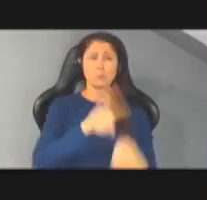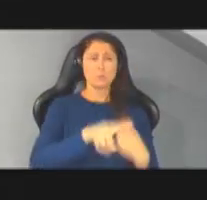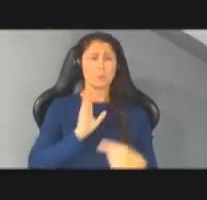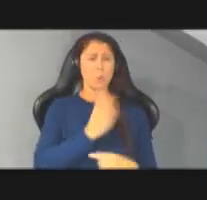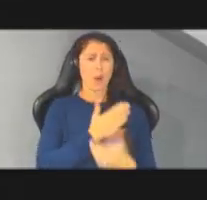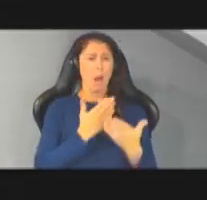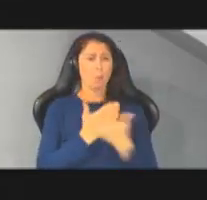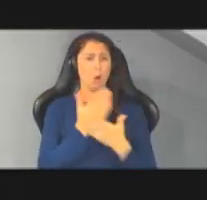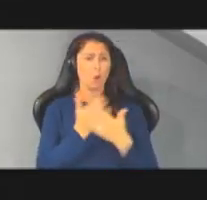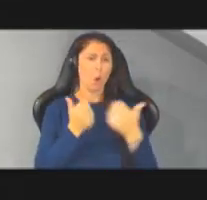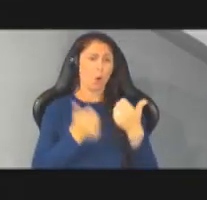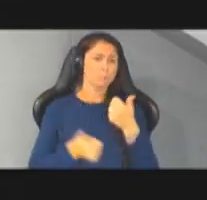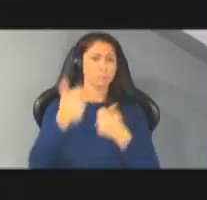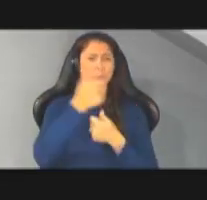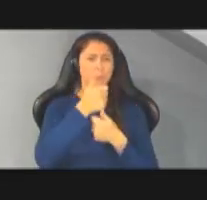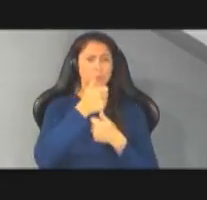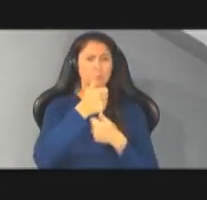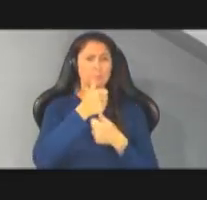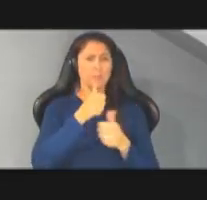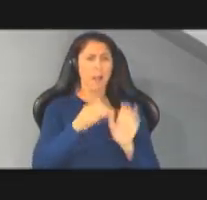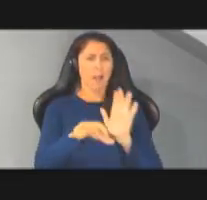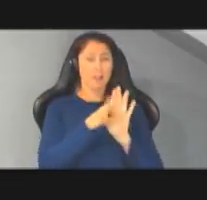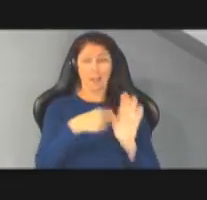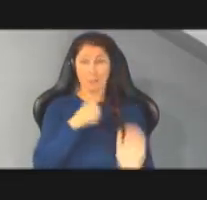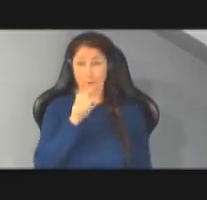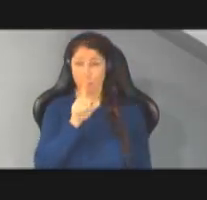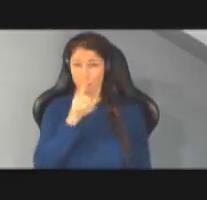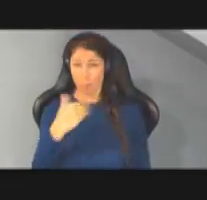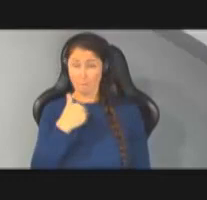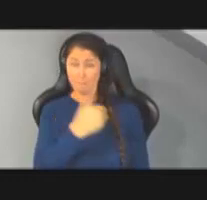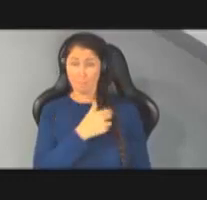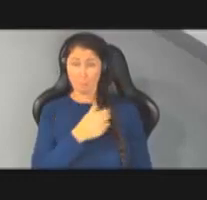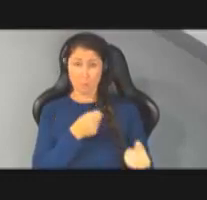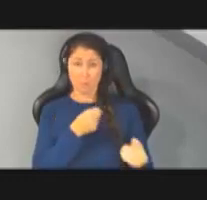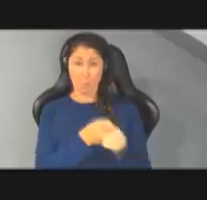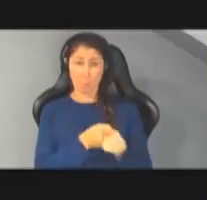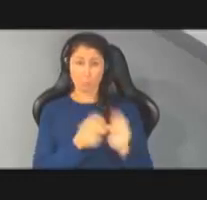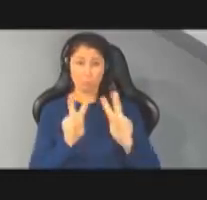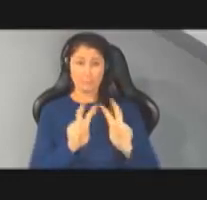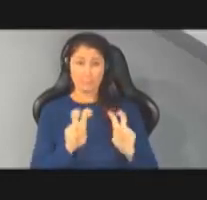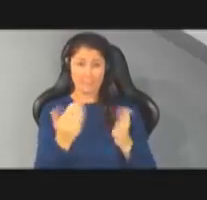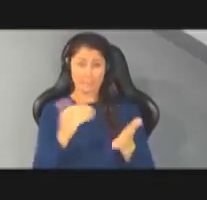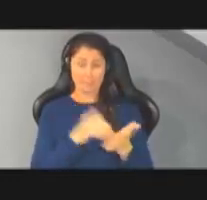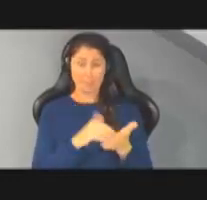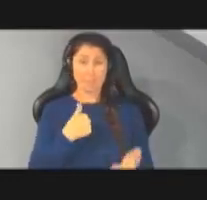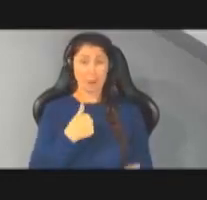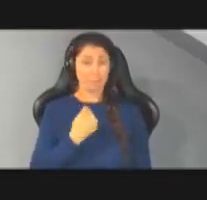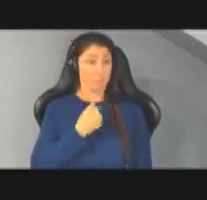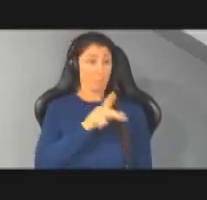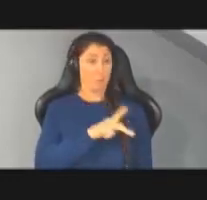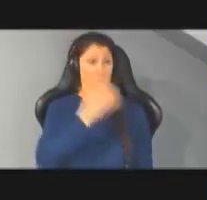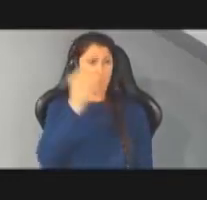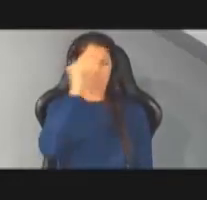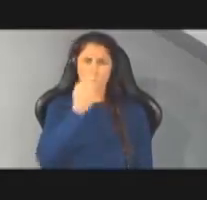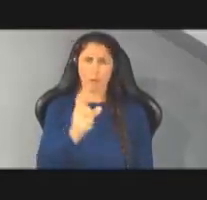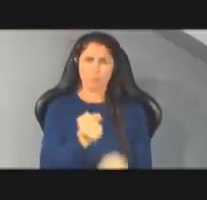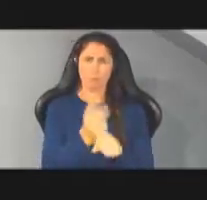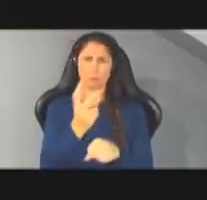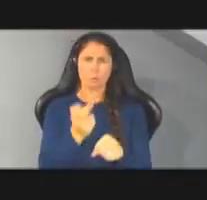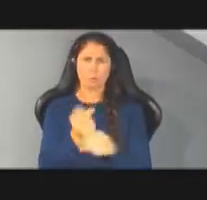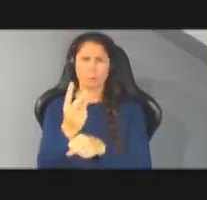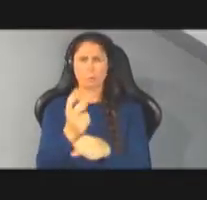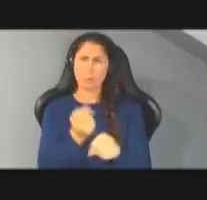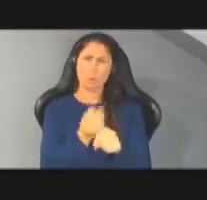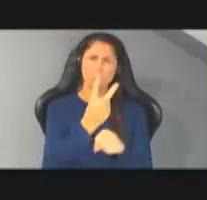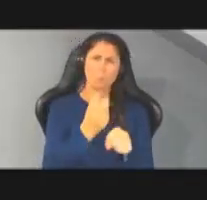elect i'm not sure if members support reassessment but it my personal opinion we should do it every two years every two to three years that's my